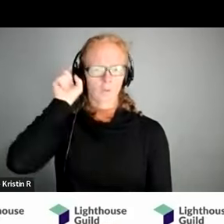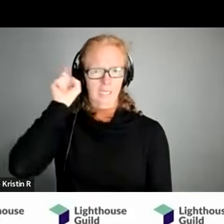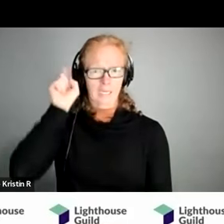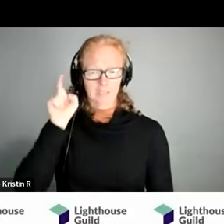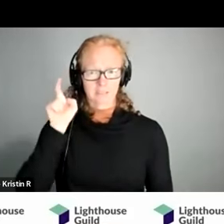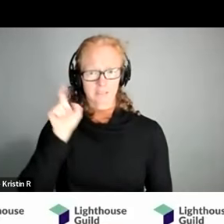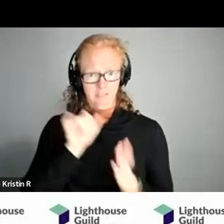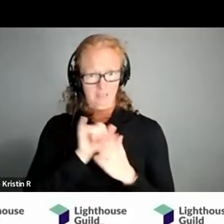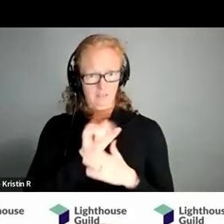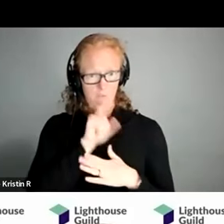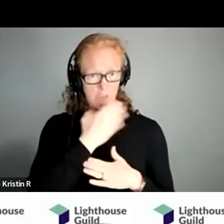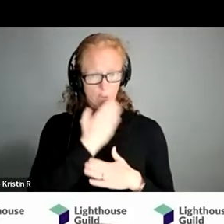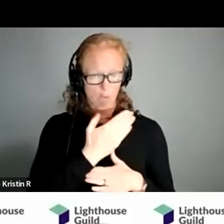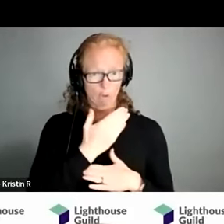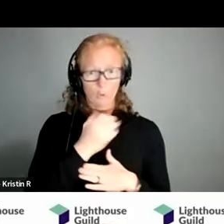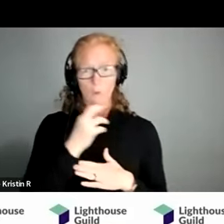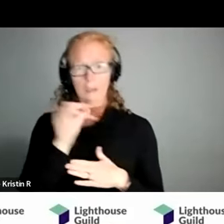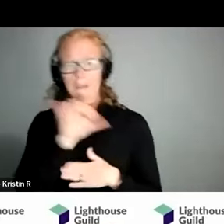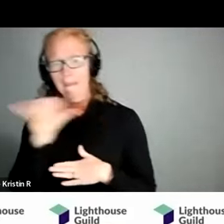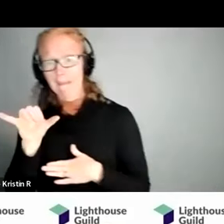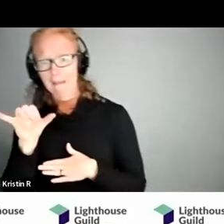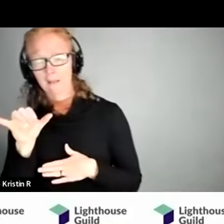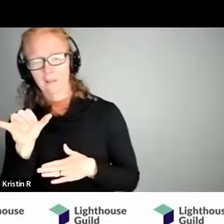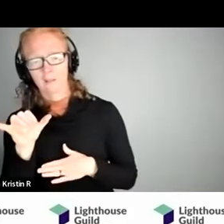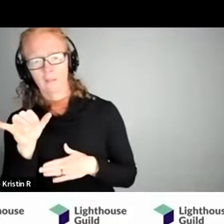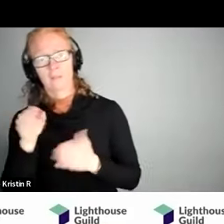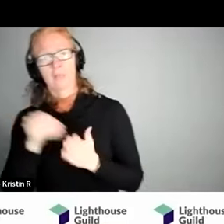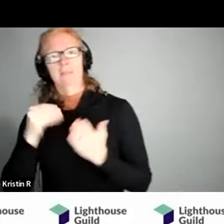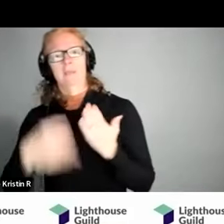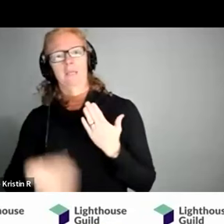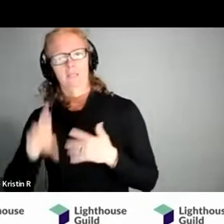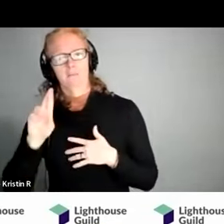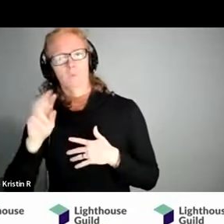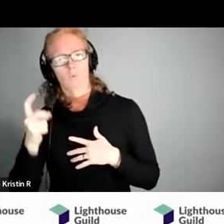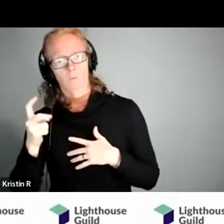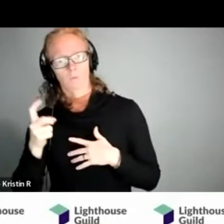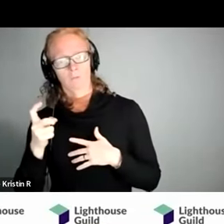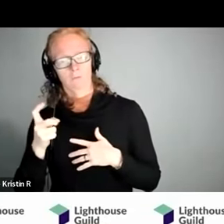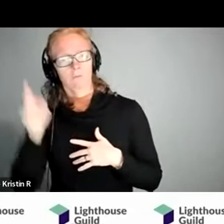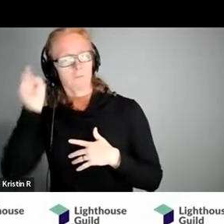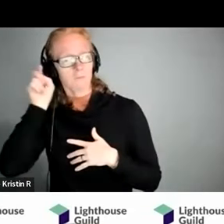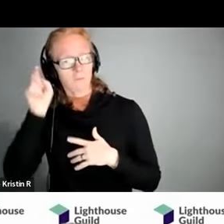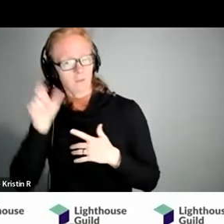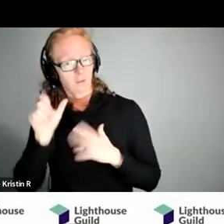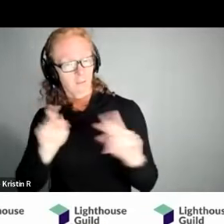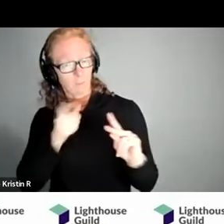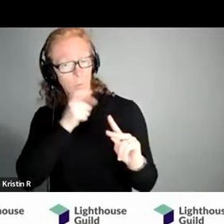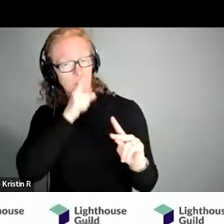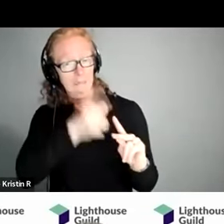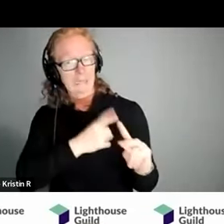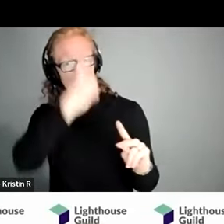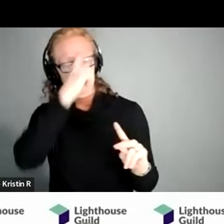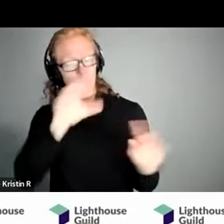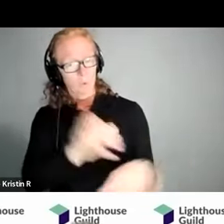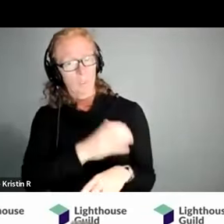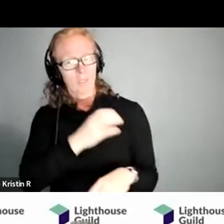be as good as the usually far more expensive options um is there people are there people who are really sort